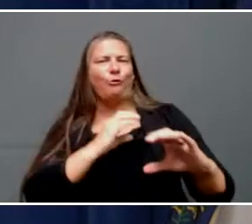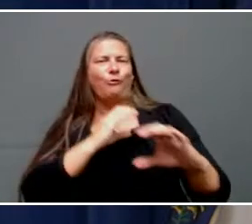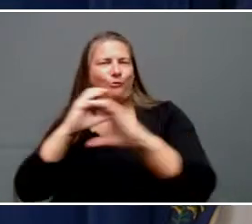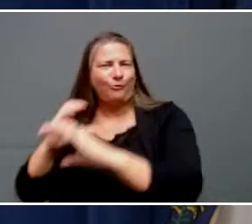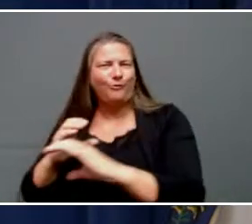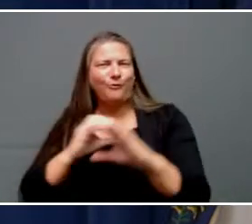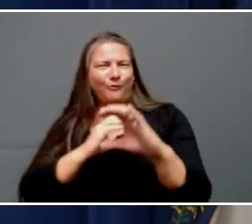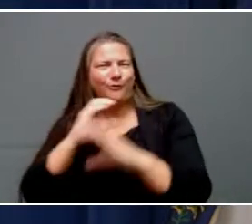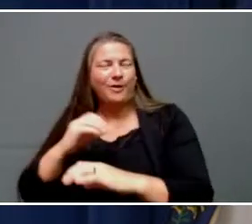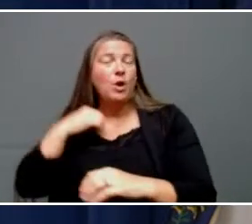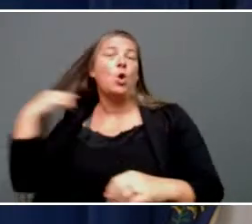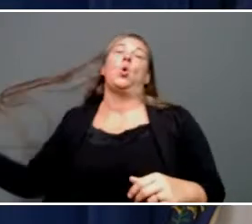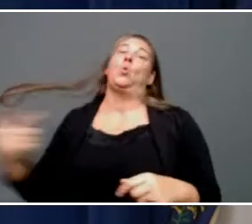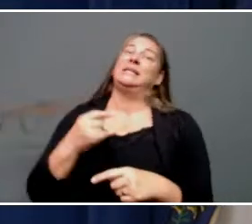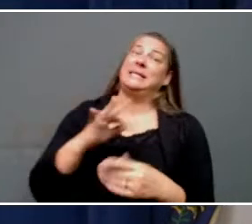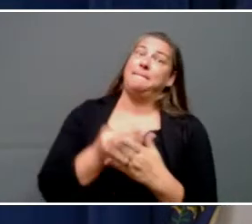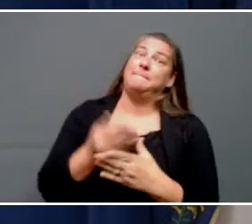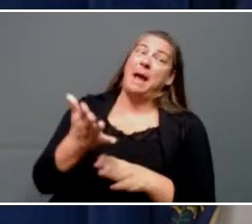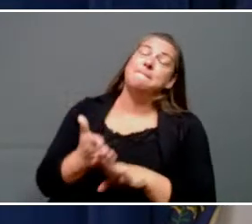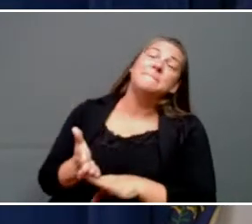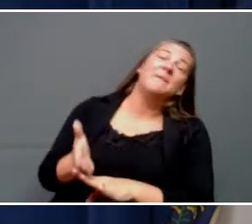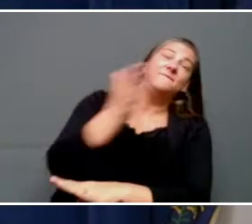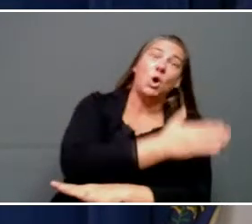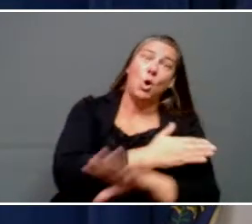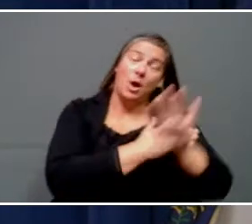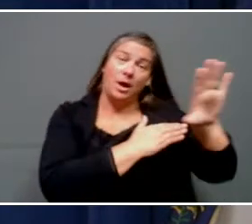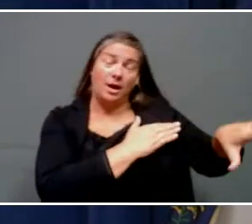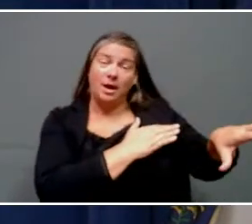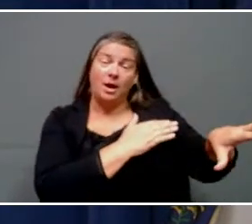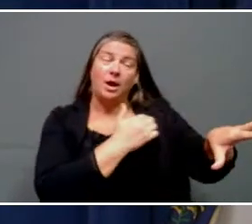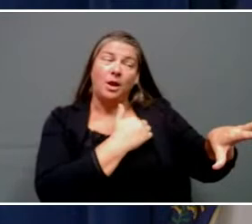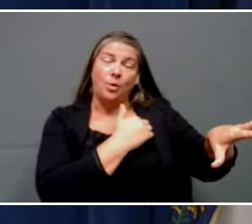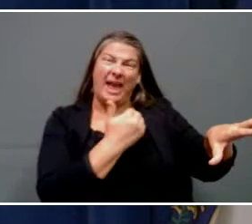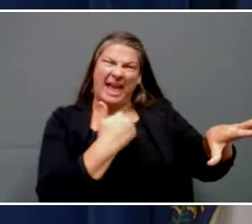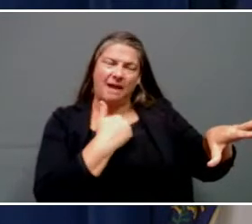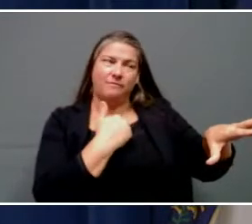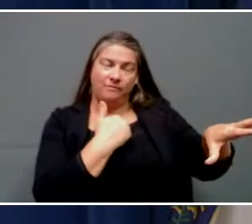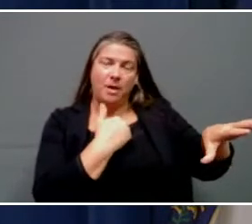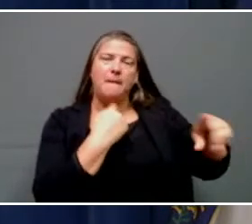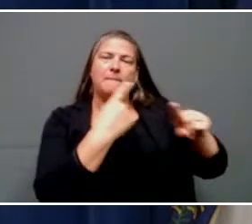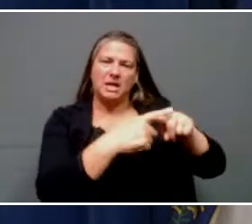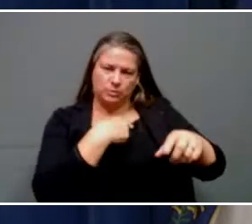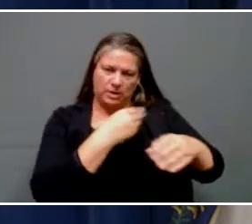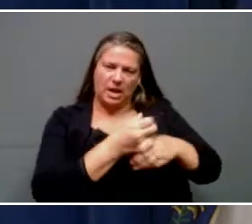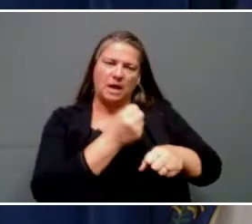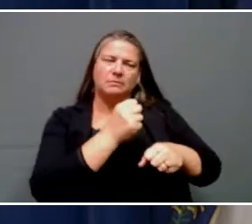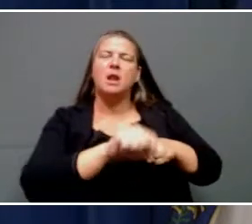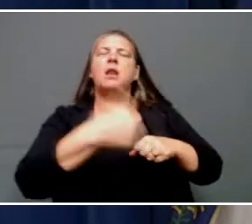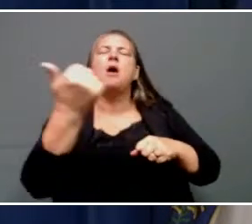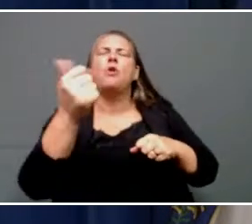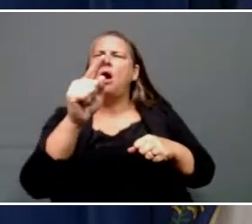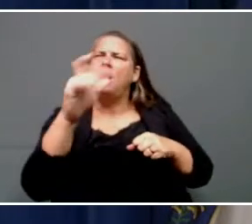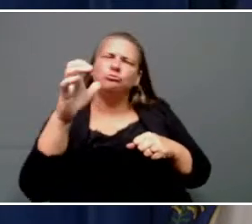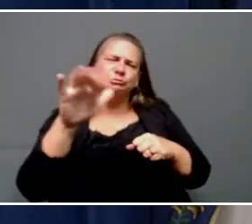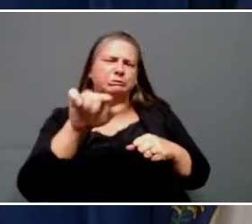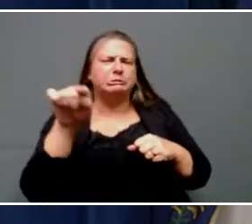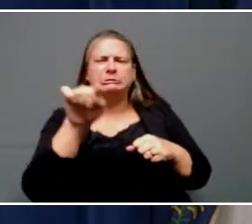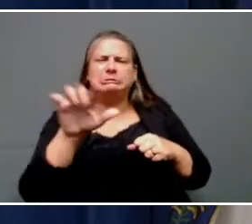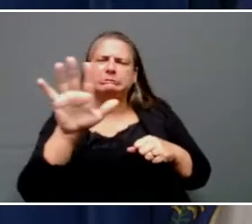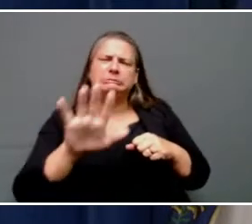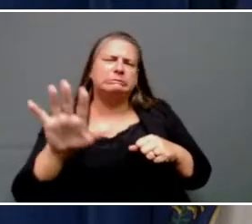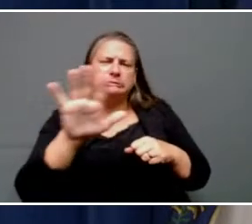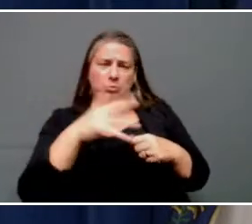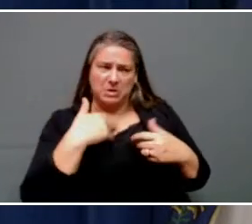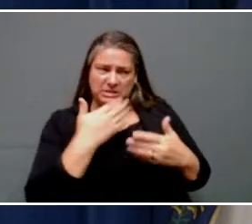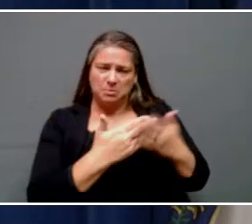this piece. And what that means is we've got another hundred plus coming, some of which we purchased directly, some of which we think